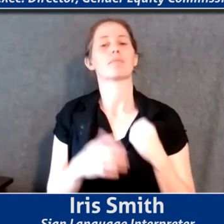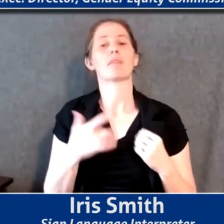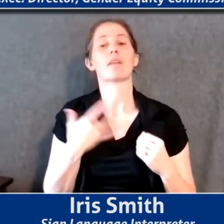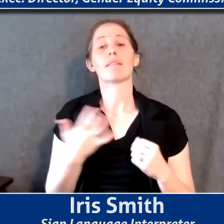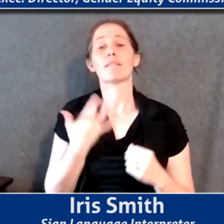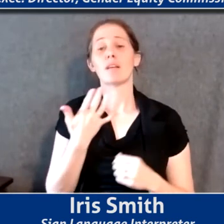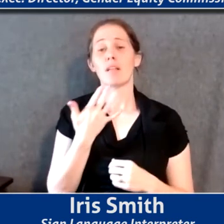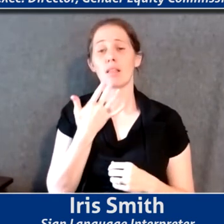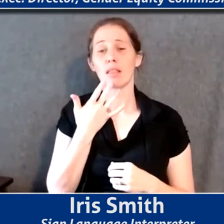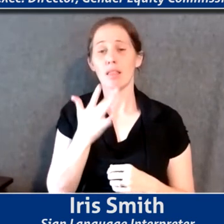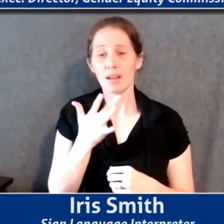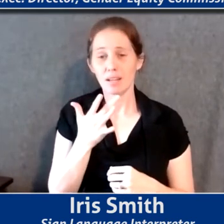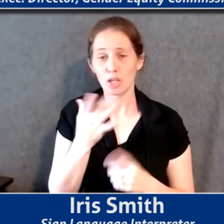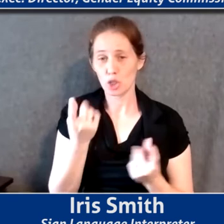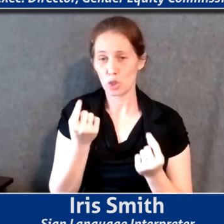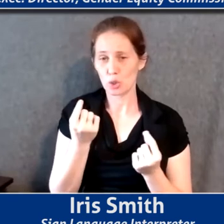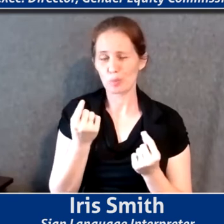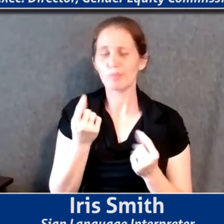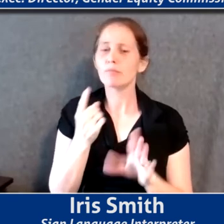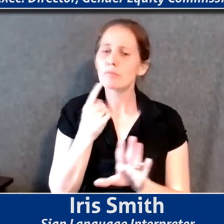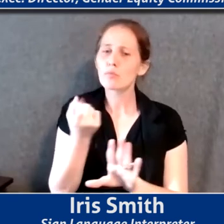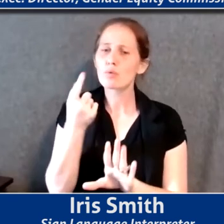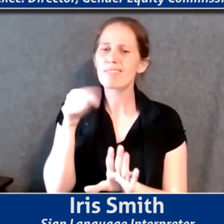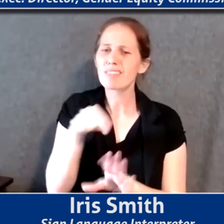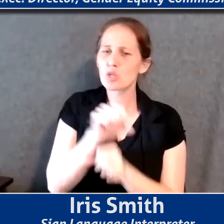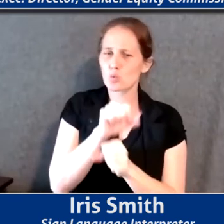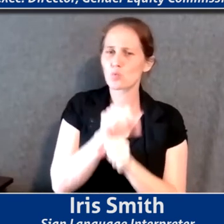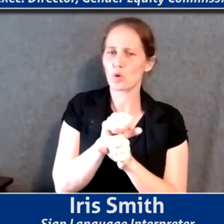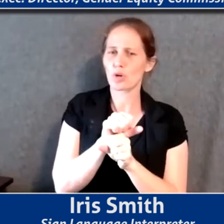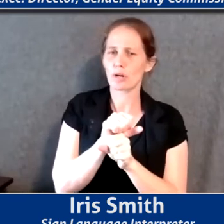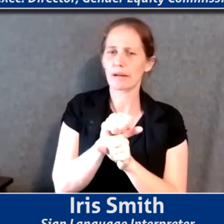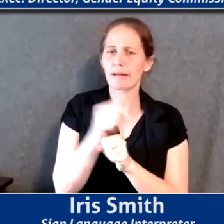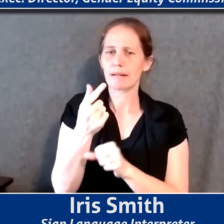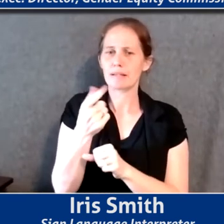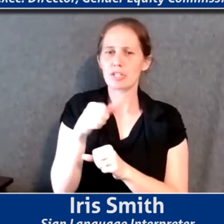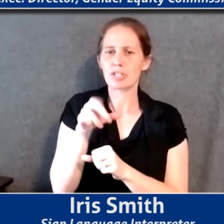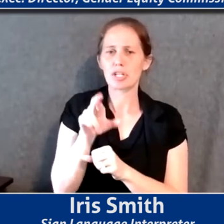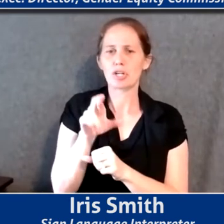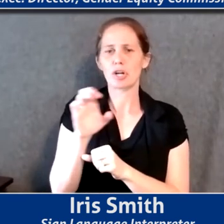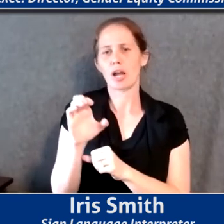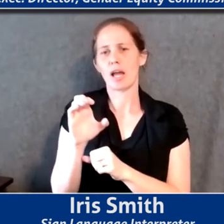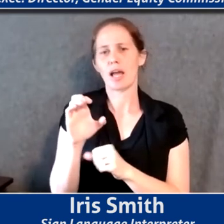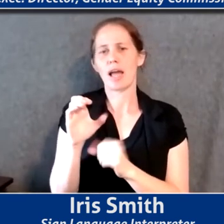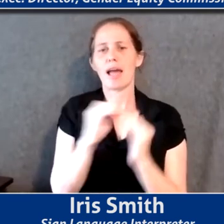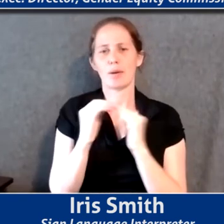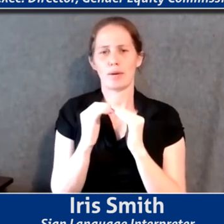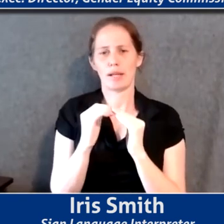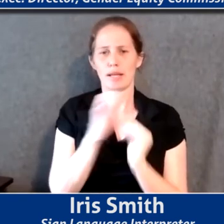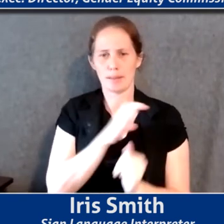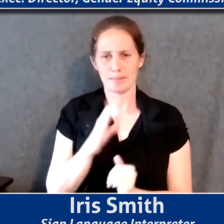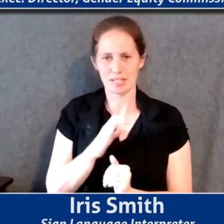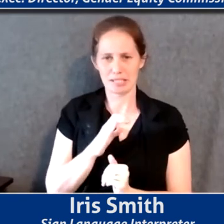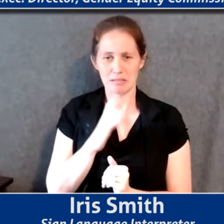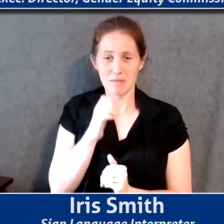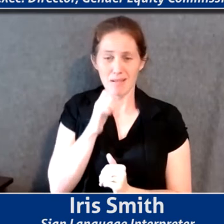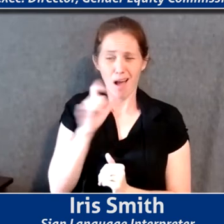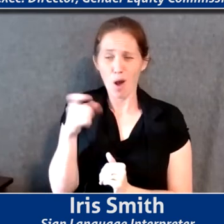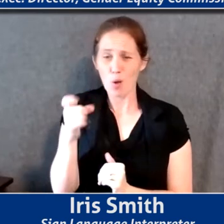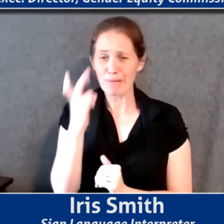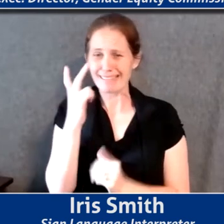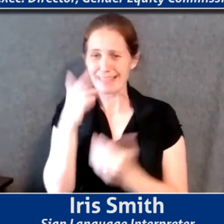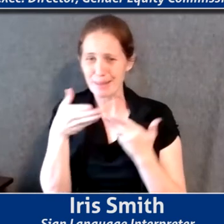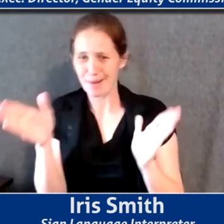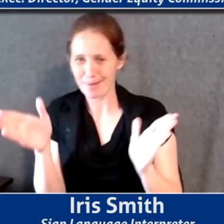to have been able to do, and this is the kind of work the Gender Equity Commission does that is not necessarily in the public site, is that the Department of Public Works